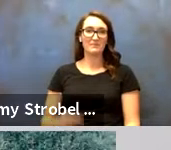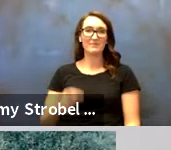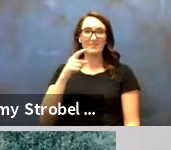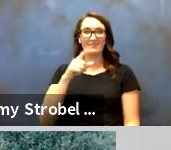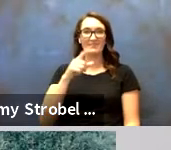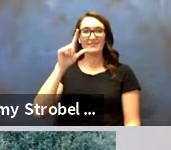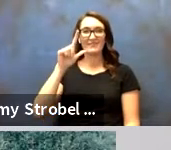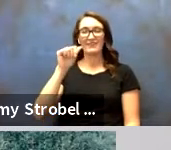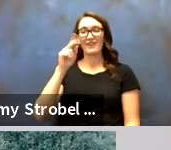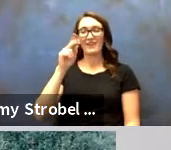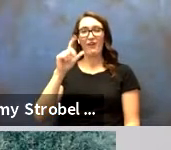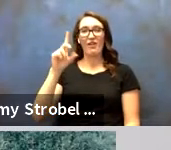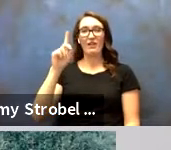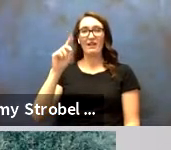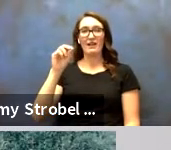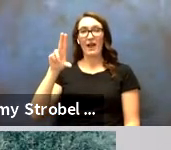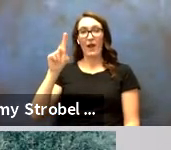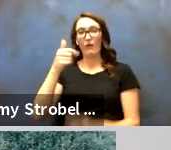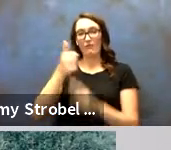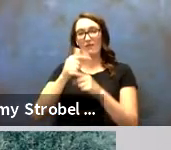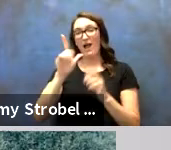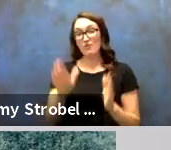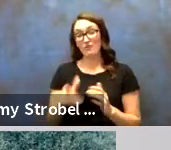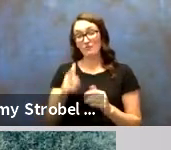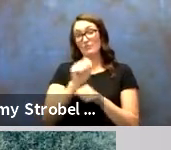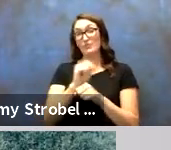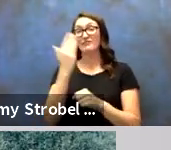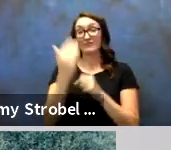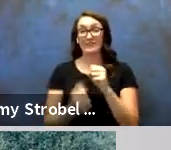Laurel Dahl, librarian, 15 years.